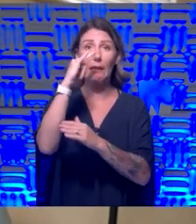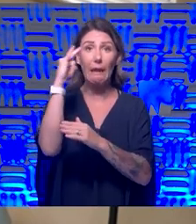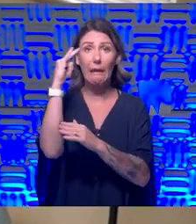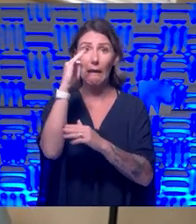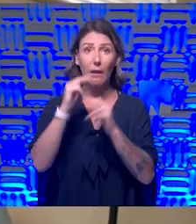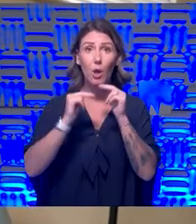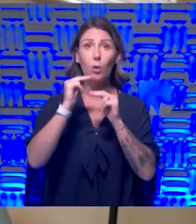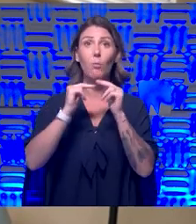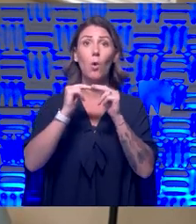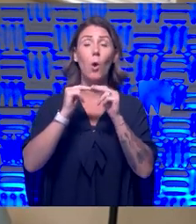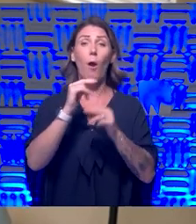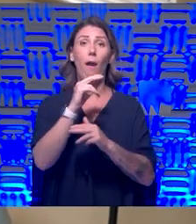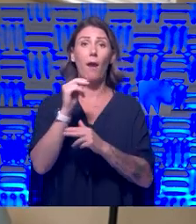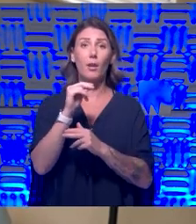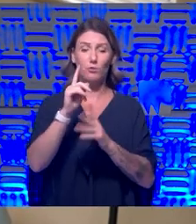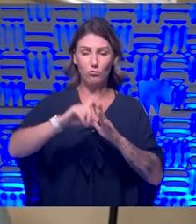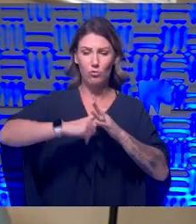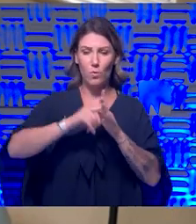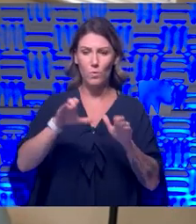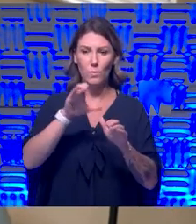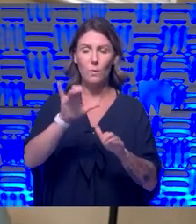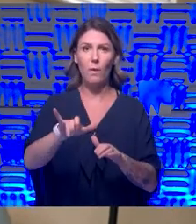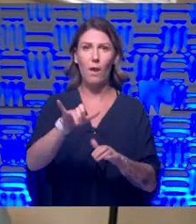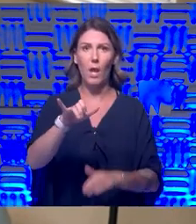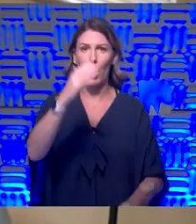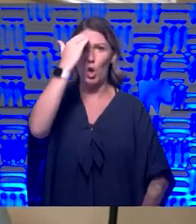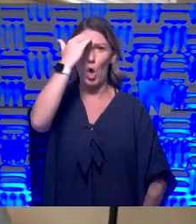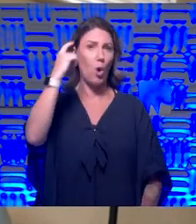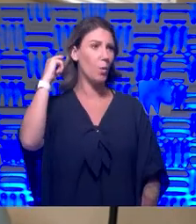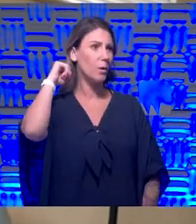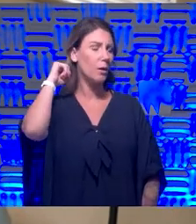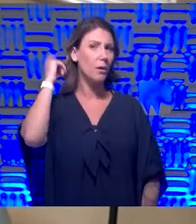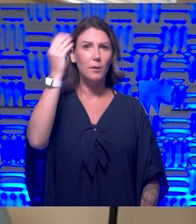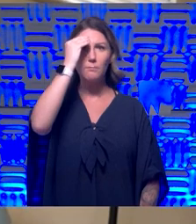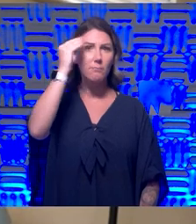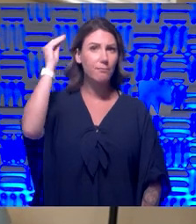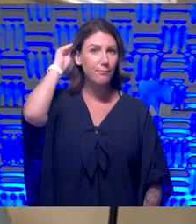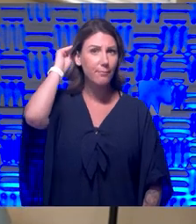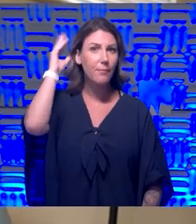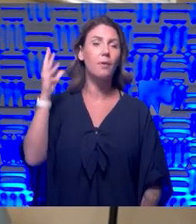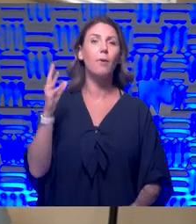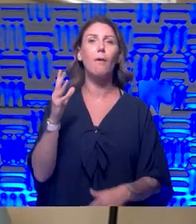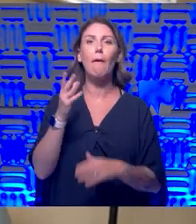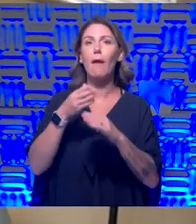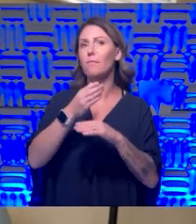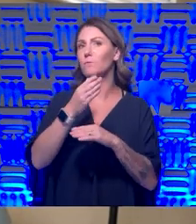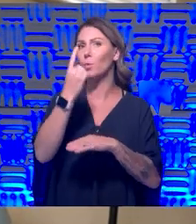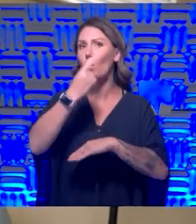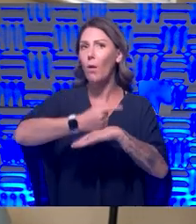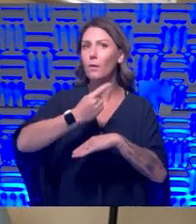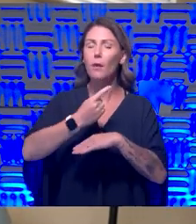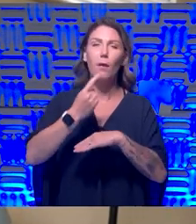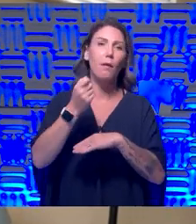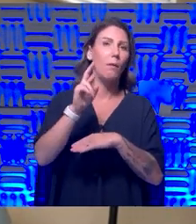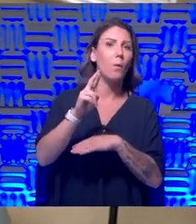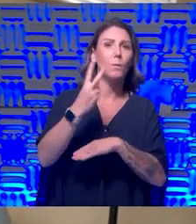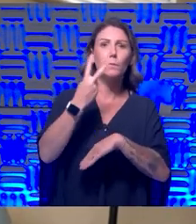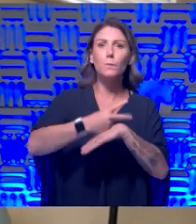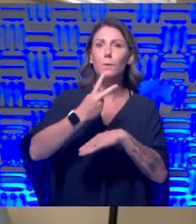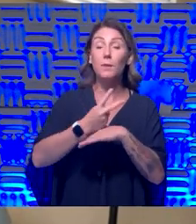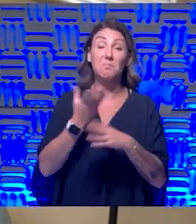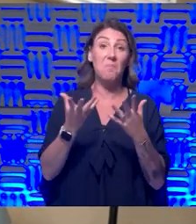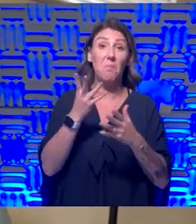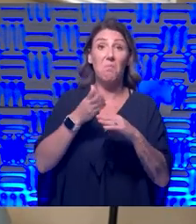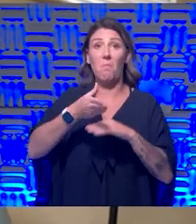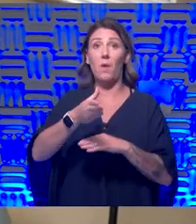you start to do that and you make that a conscious effort after a day or two, or even maybe 12 hours, that starts to become just